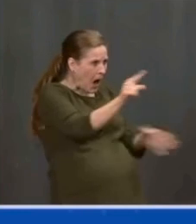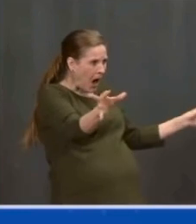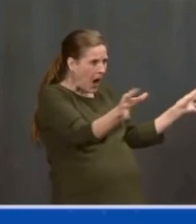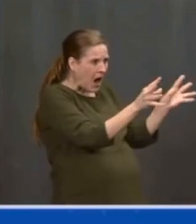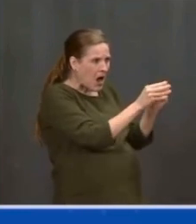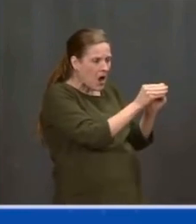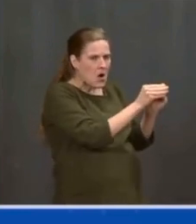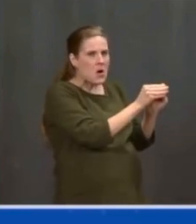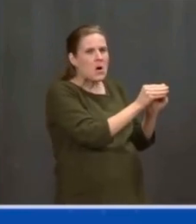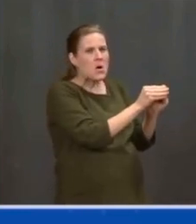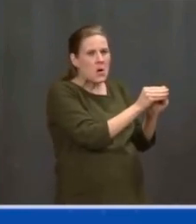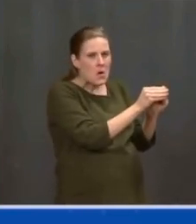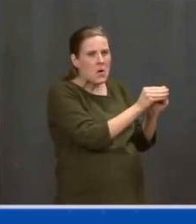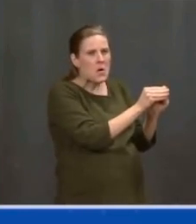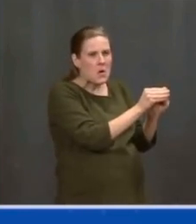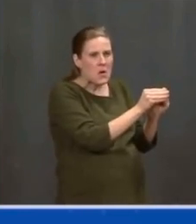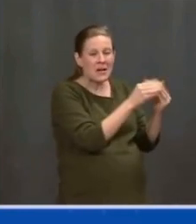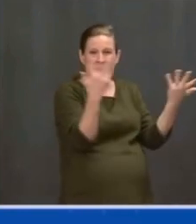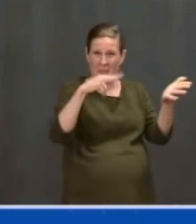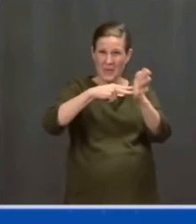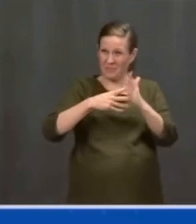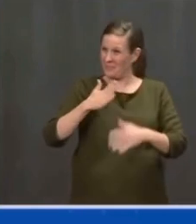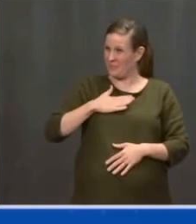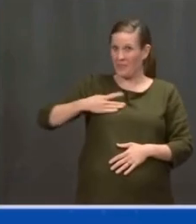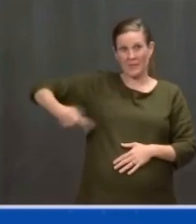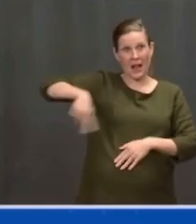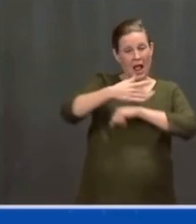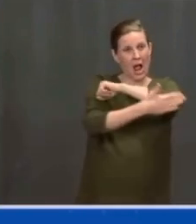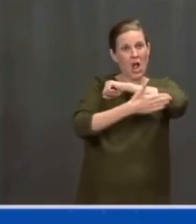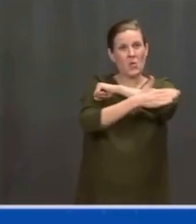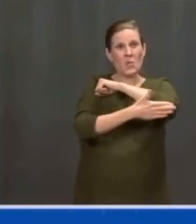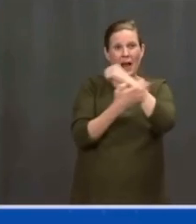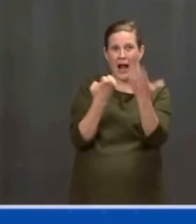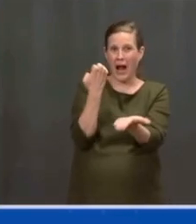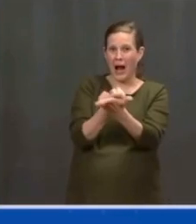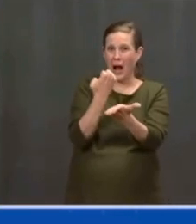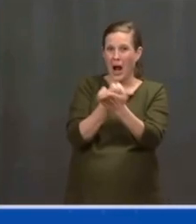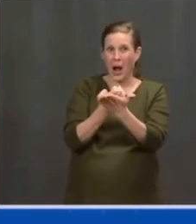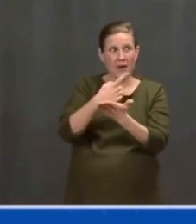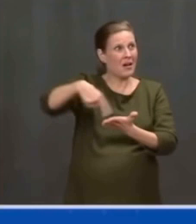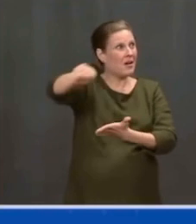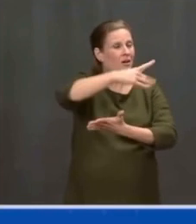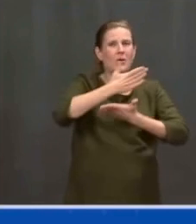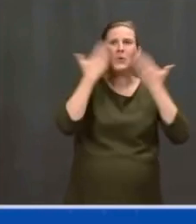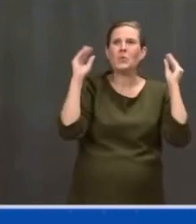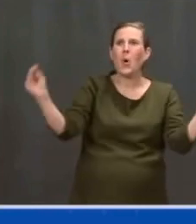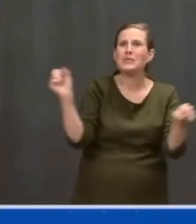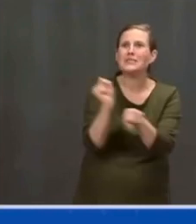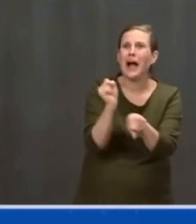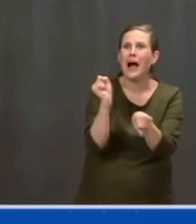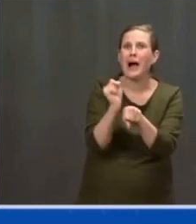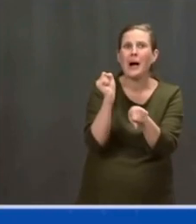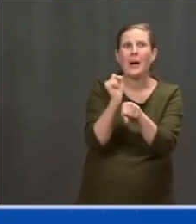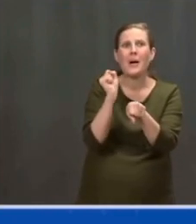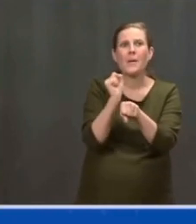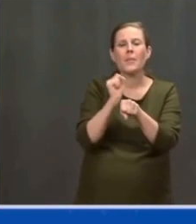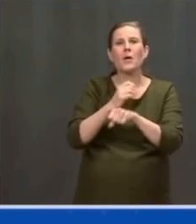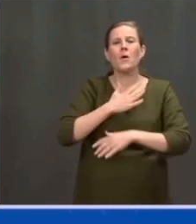that left millions out of work and created so much anxiety.